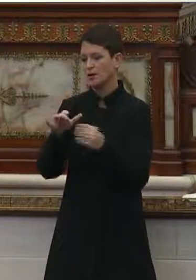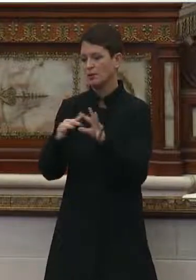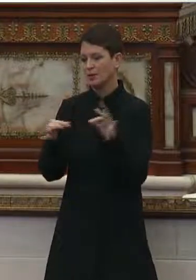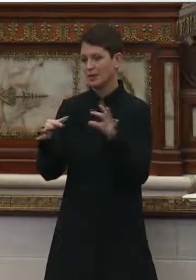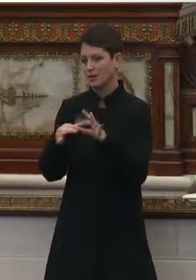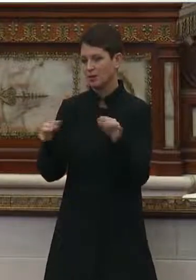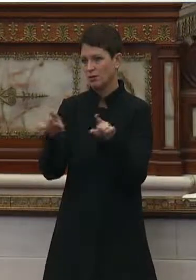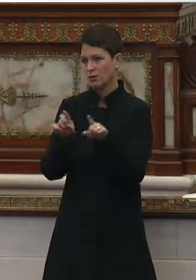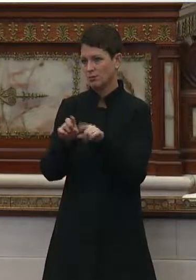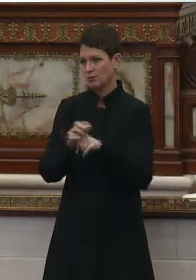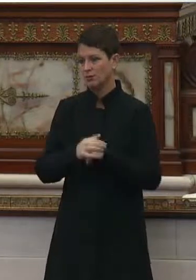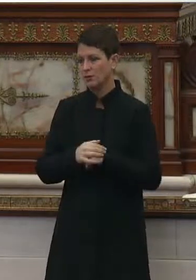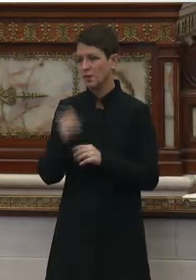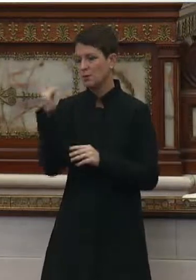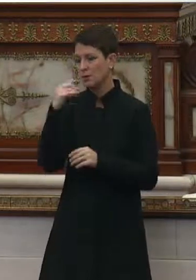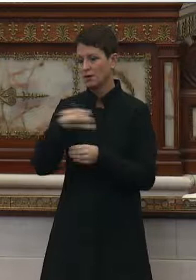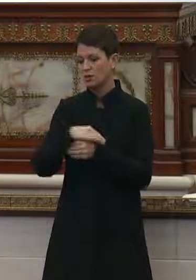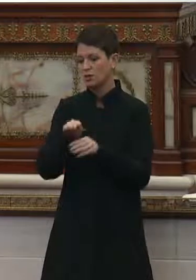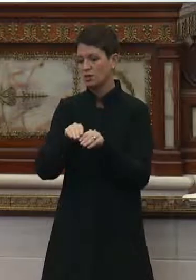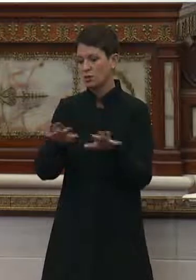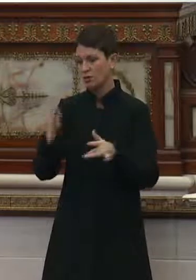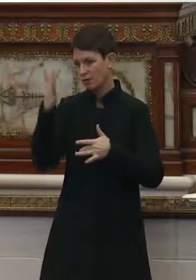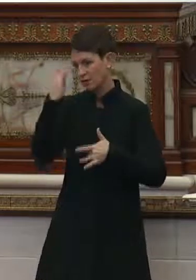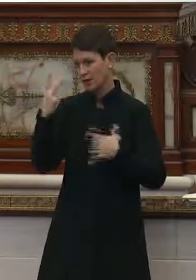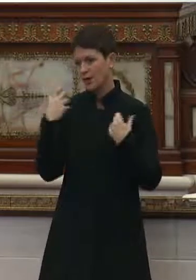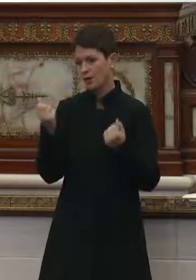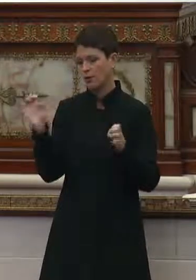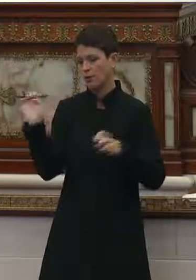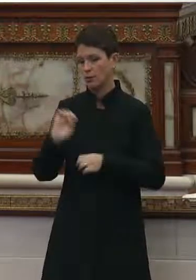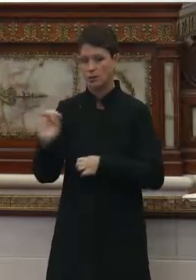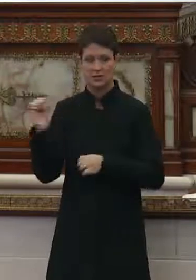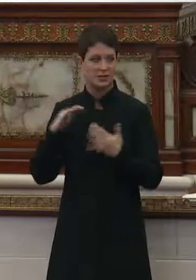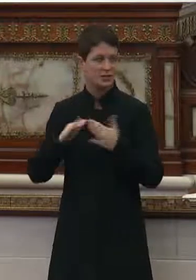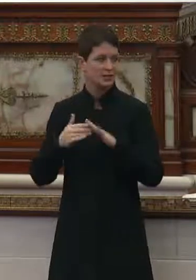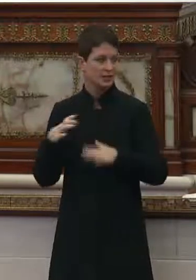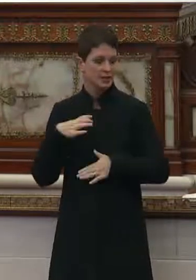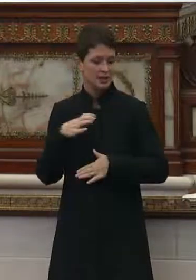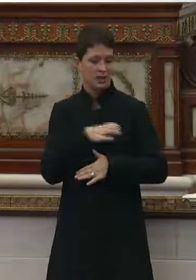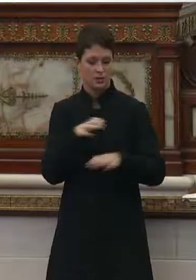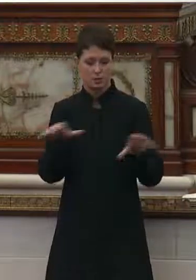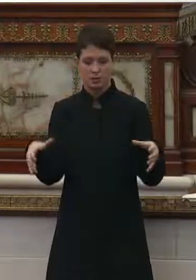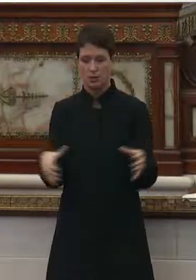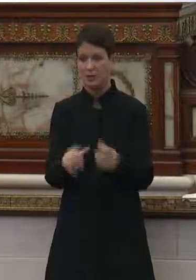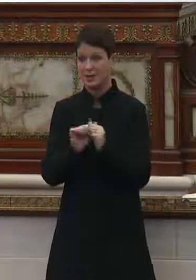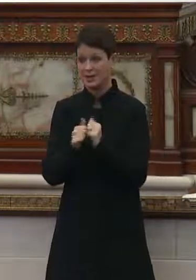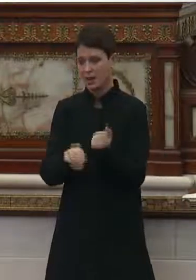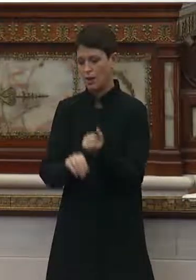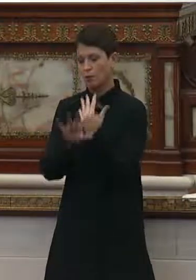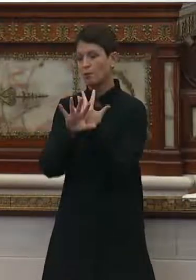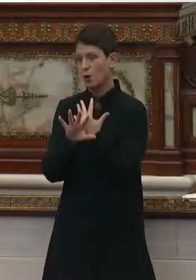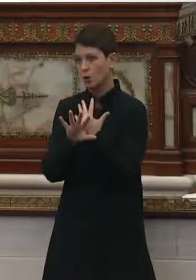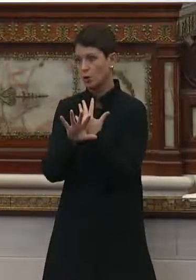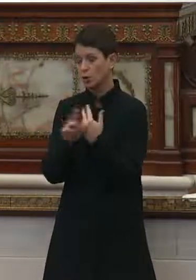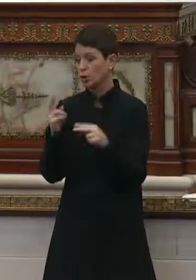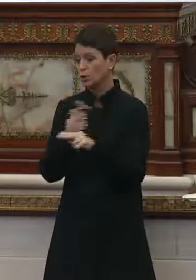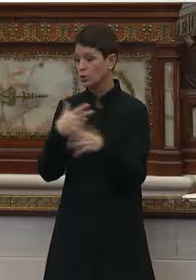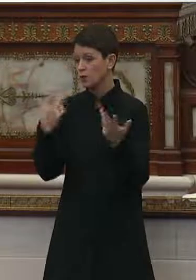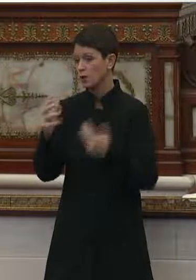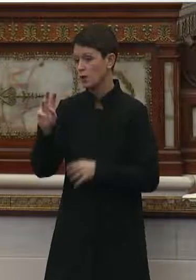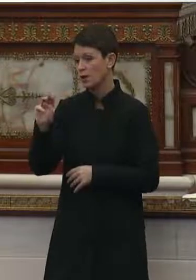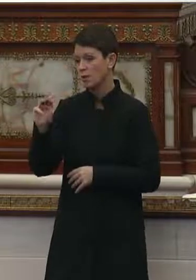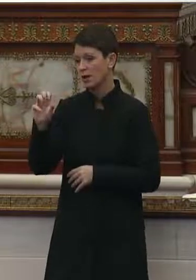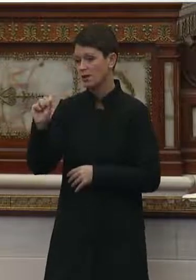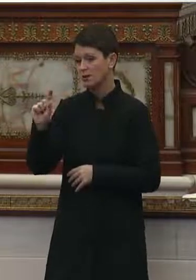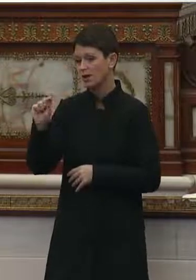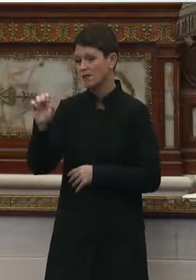as follows. Due to the current public health emergency, City Council committees are currently meeting remotely. We are using Microsoft